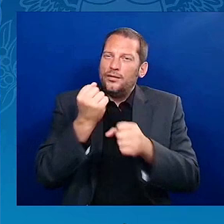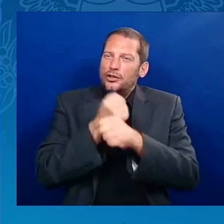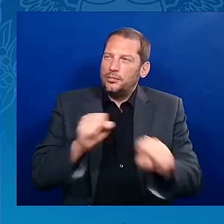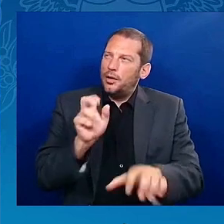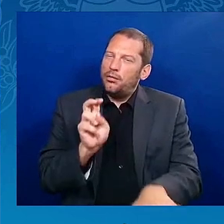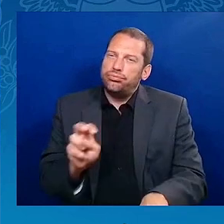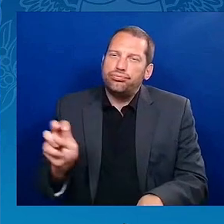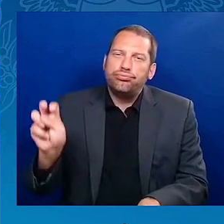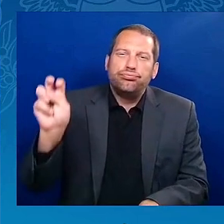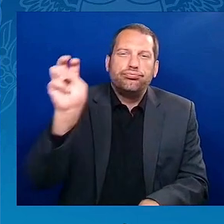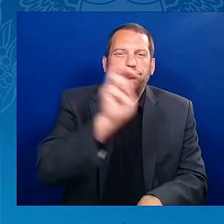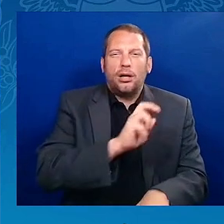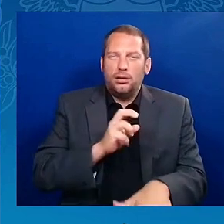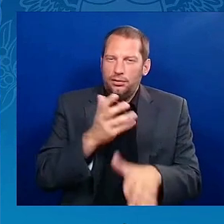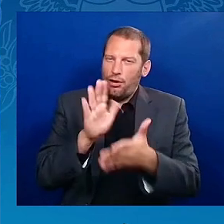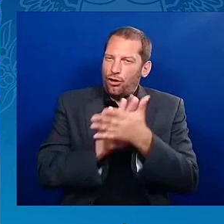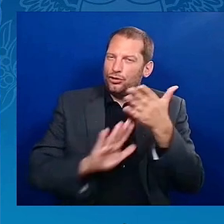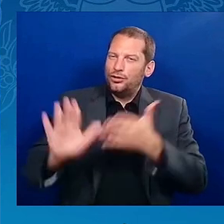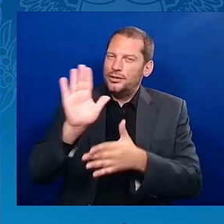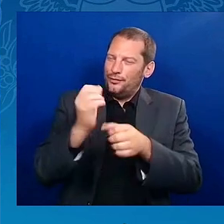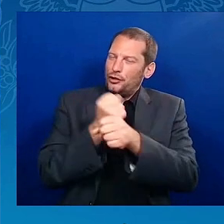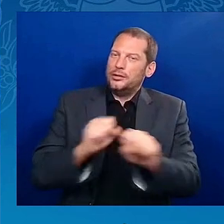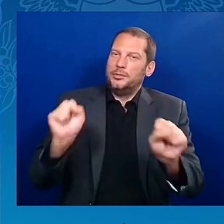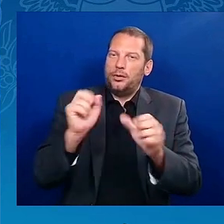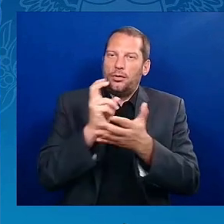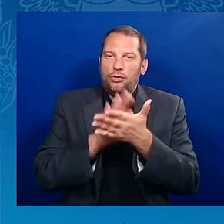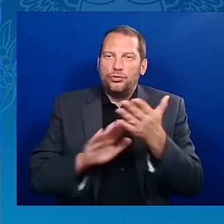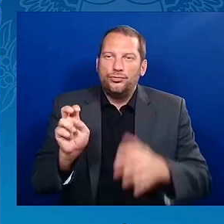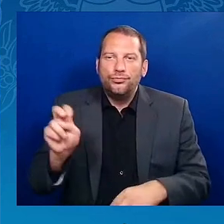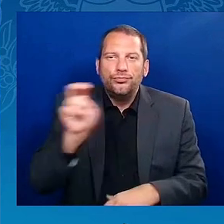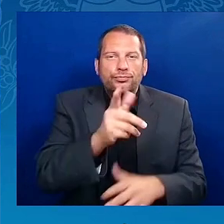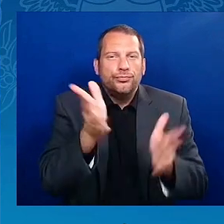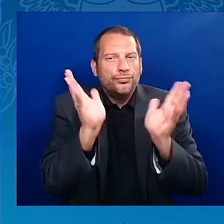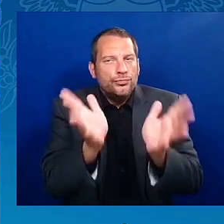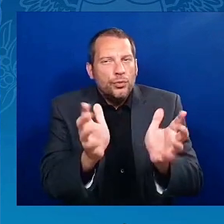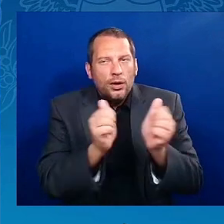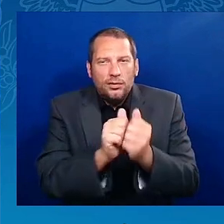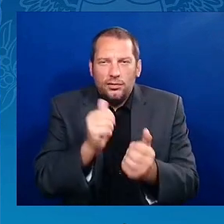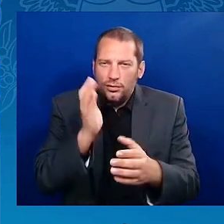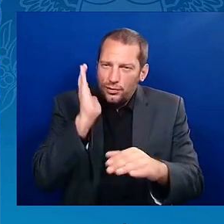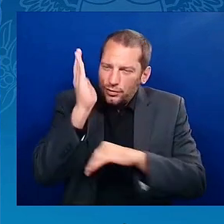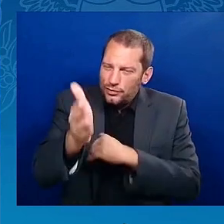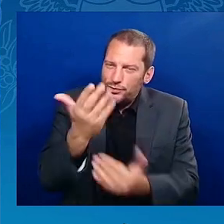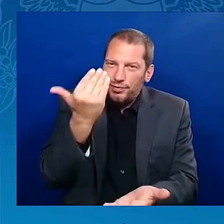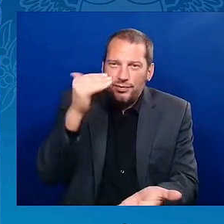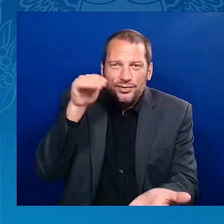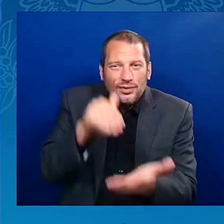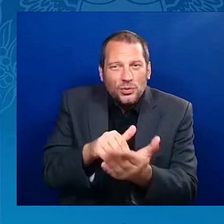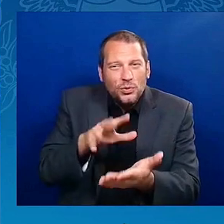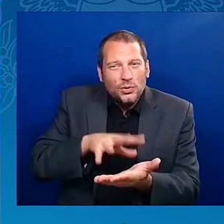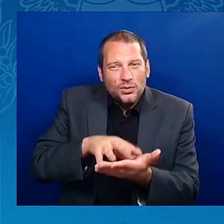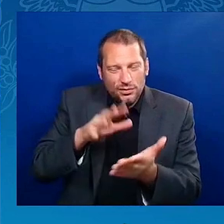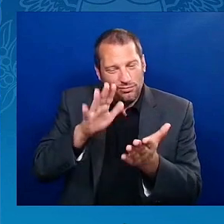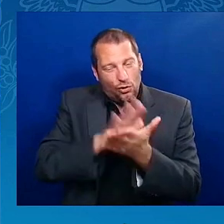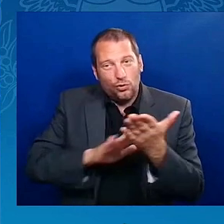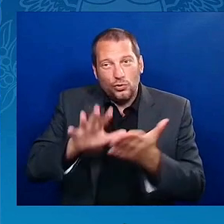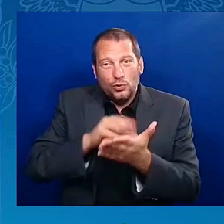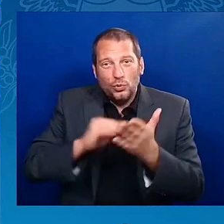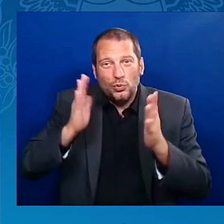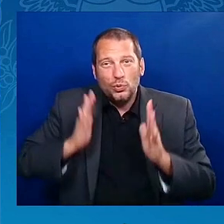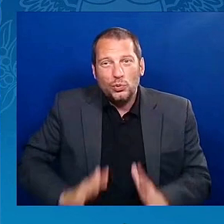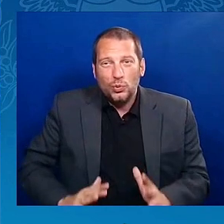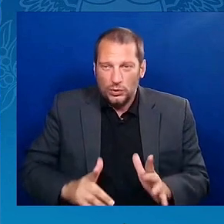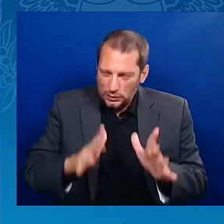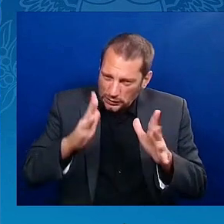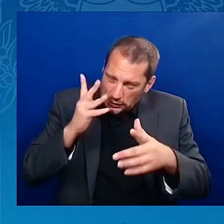college students to expand upon all of the urgent issues that concerned us as a people. And you've been traveling across the country